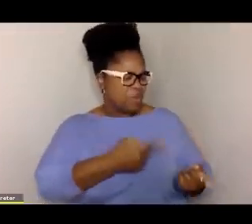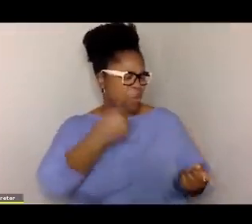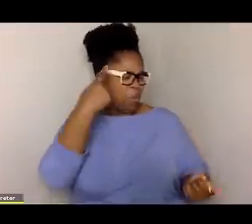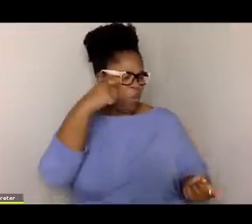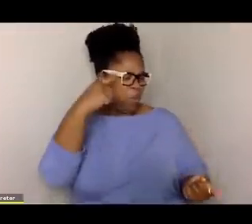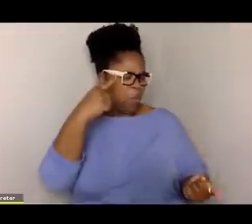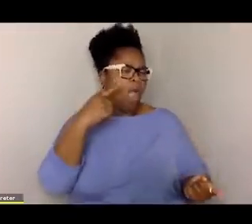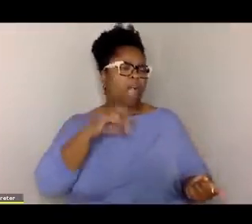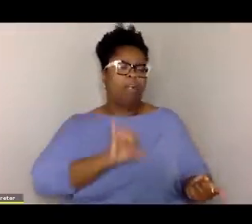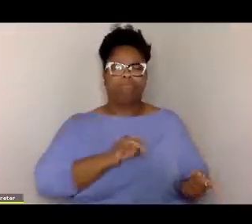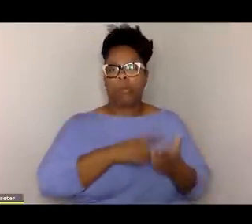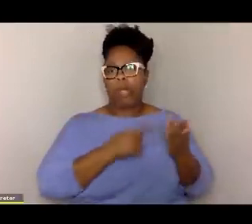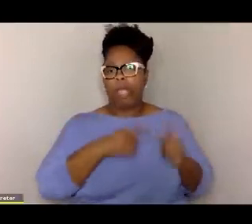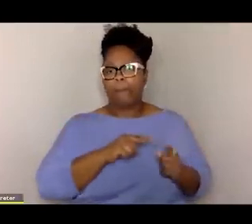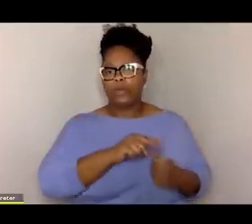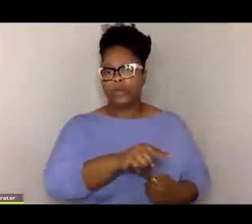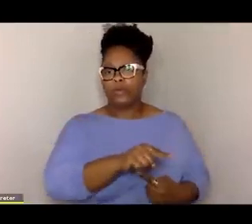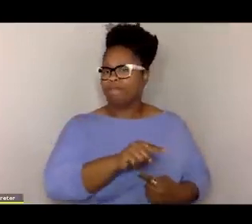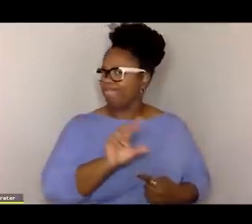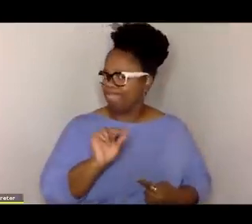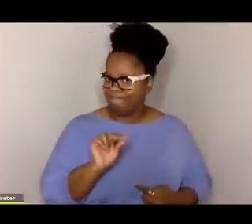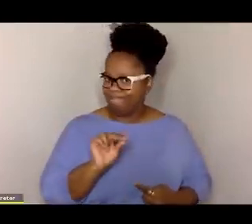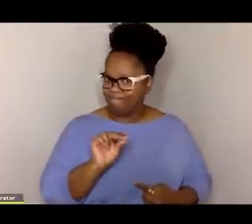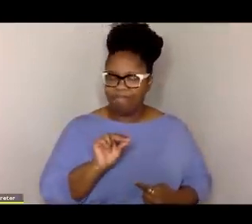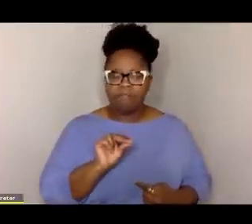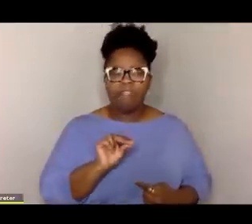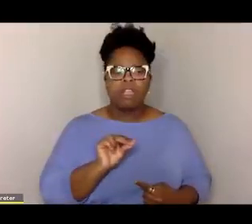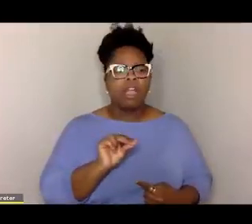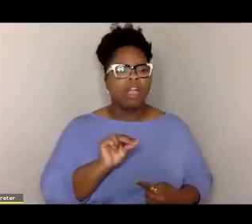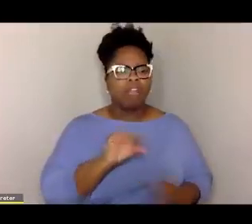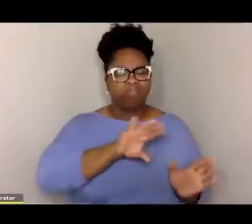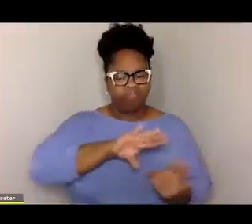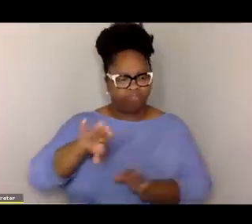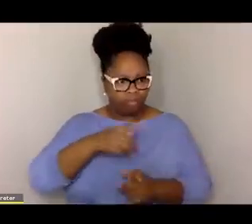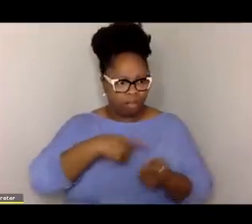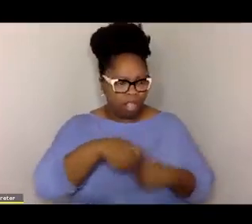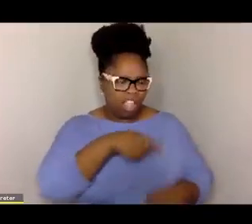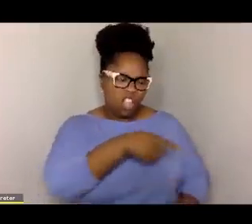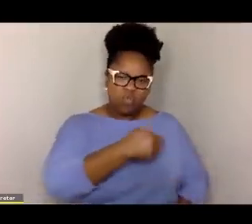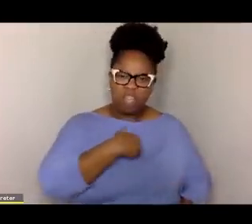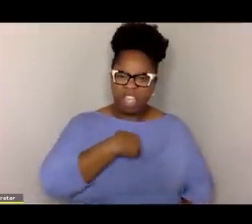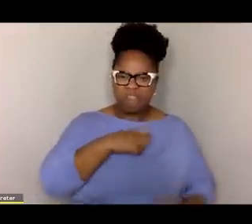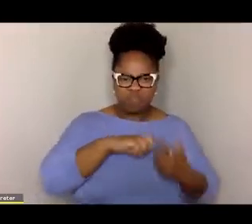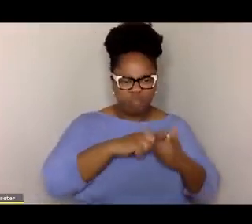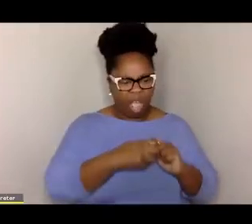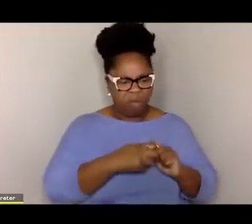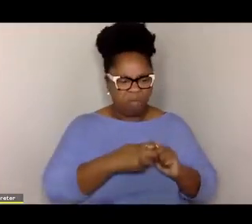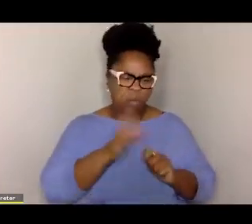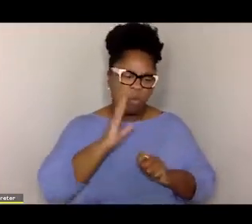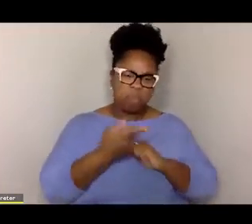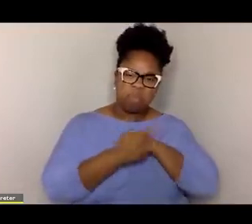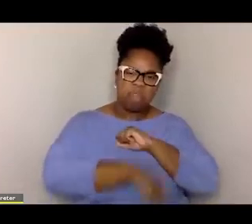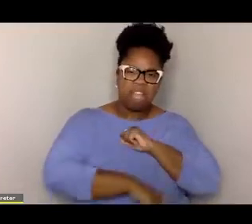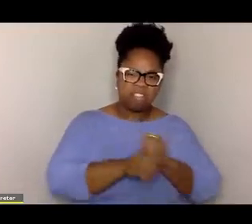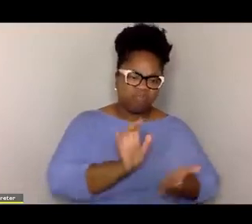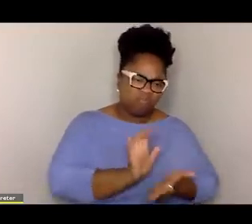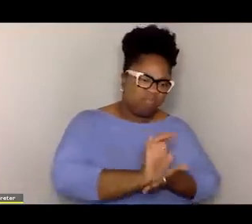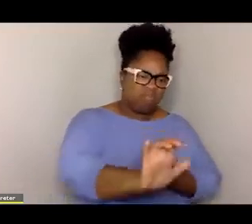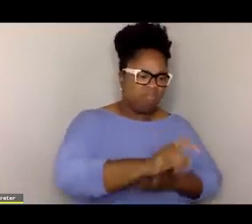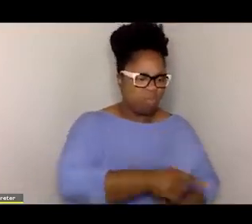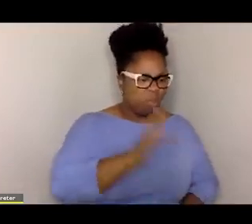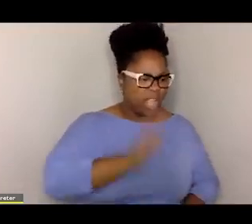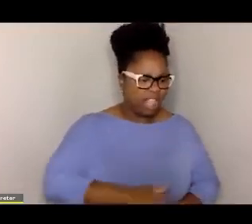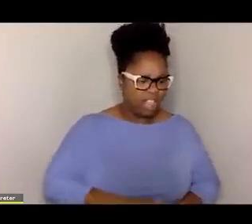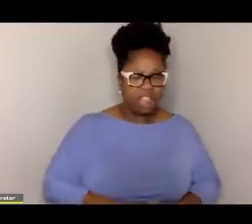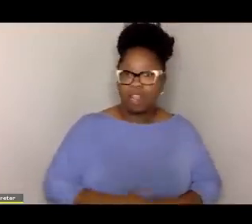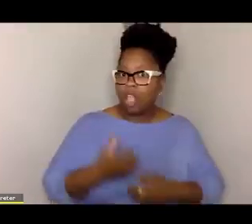because of what happened to you, it's because you have some other problem. And so we're going to punish you and exclude you. And, and it